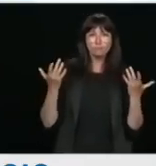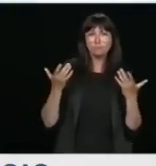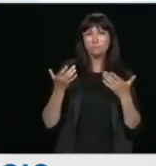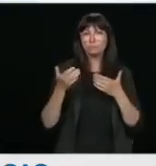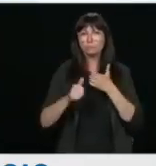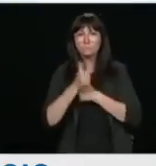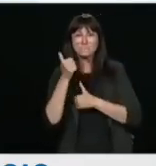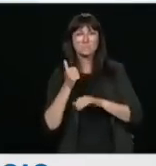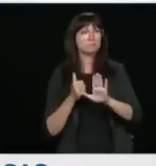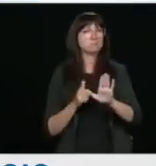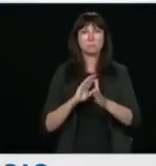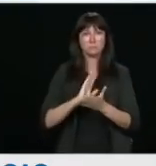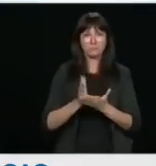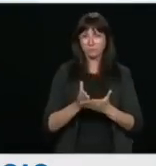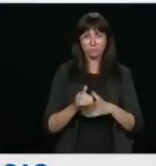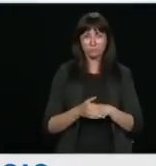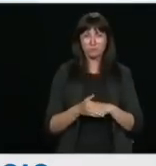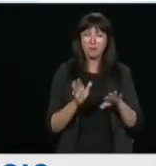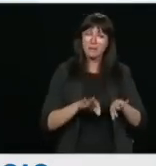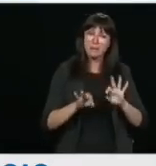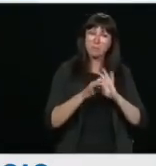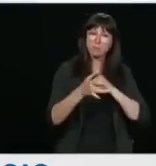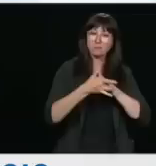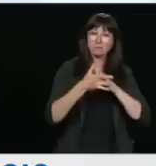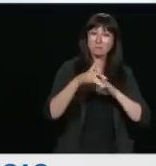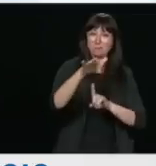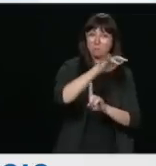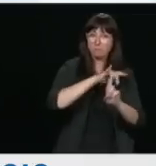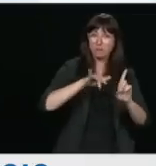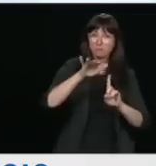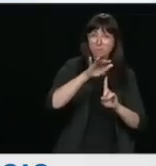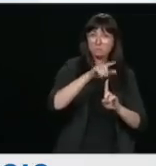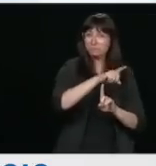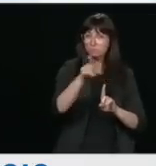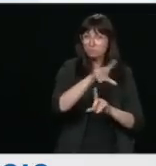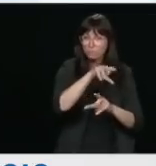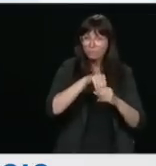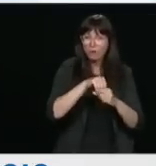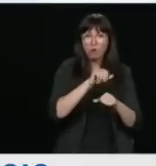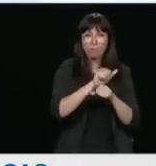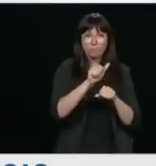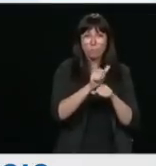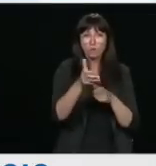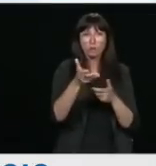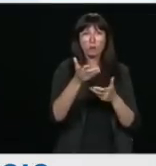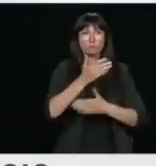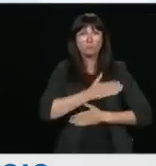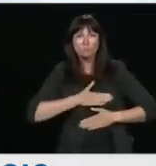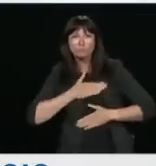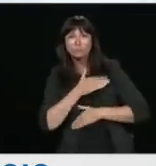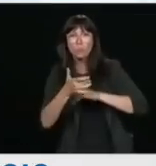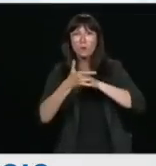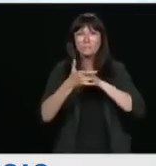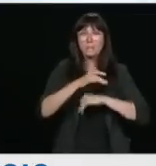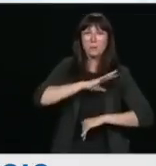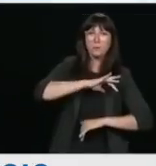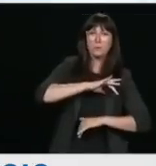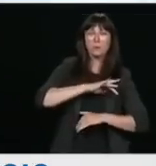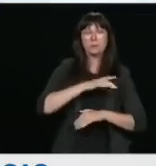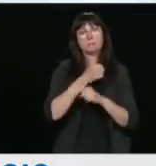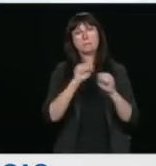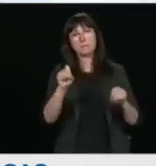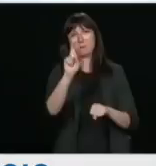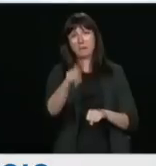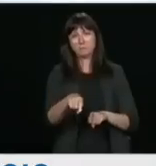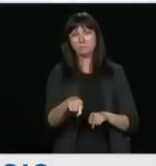environment that Canadians work within and enjoy in this country will always be safe. And so I'm very grateful for the excellent work done